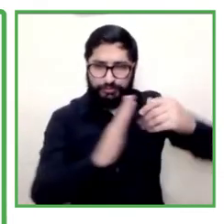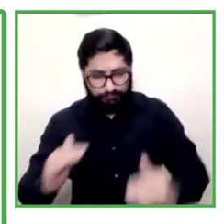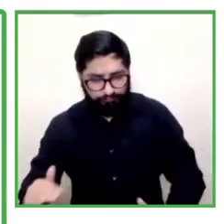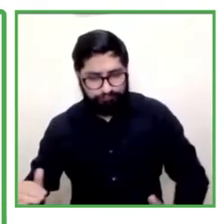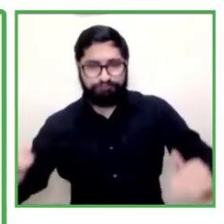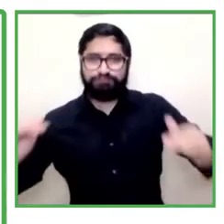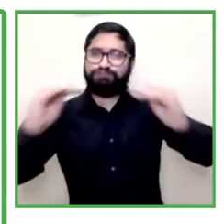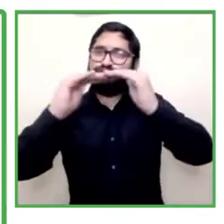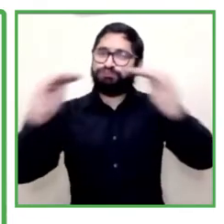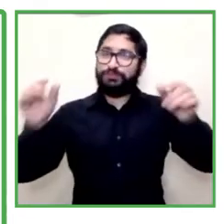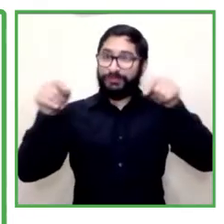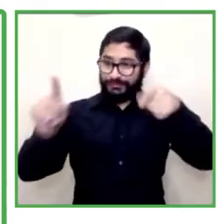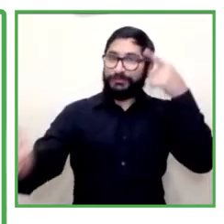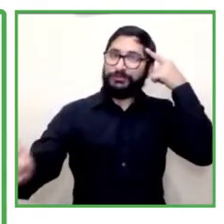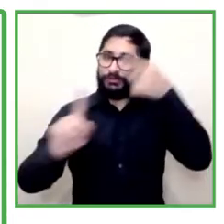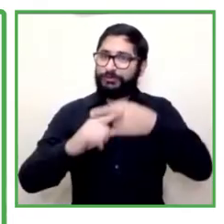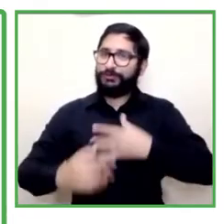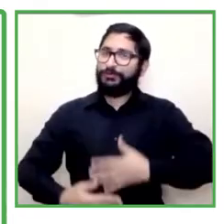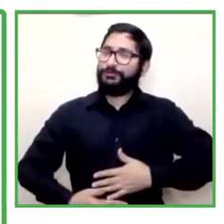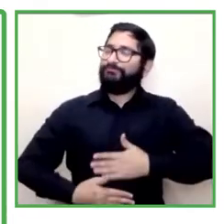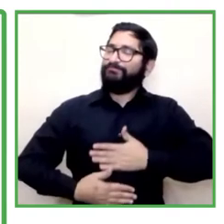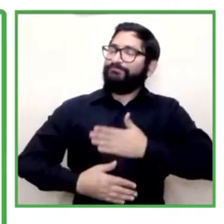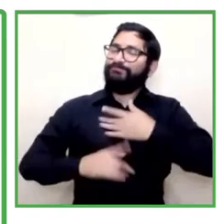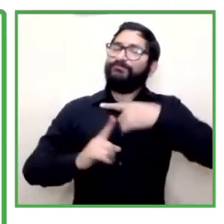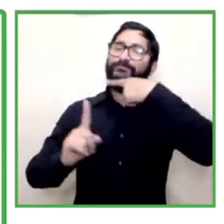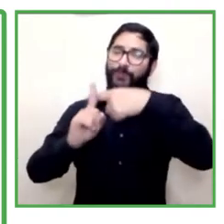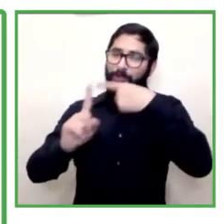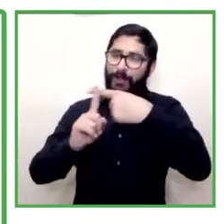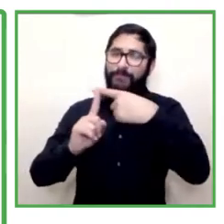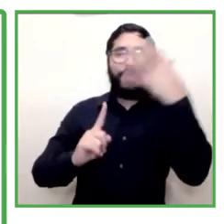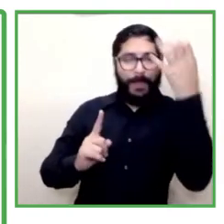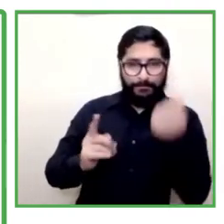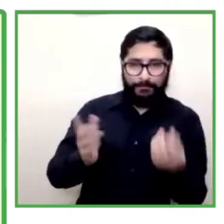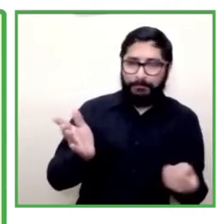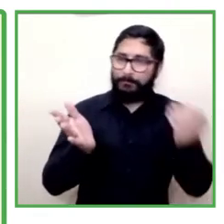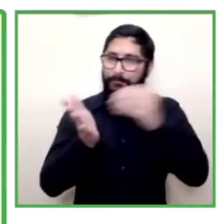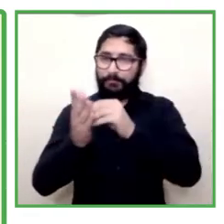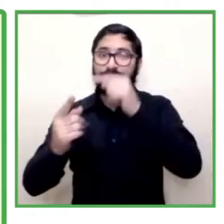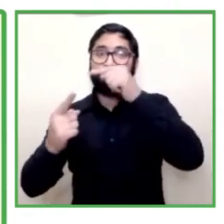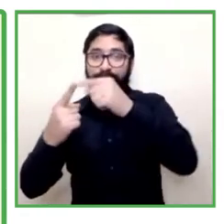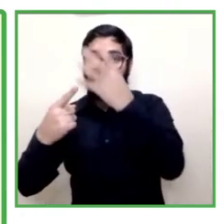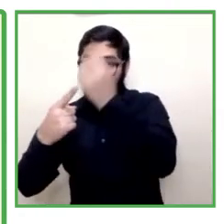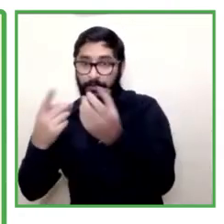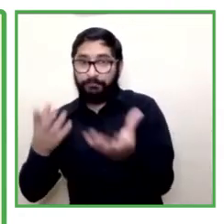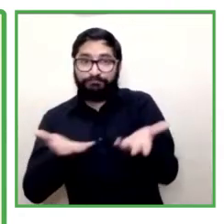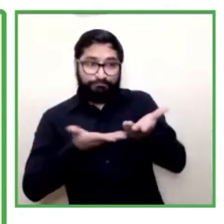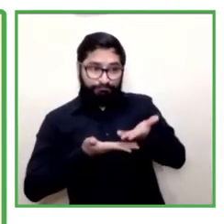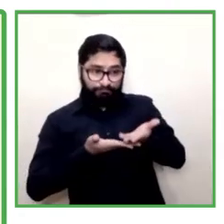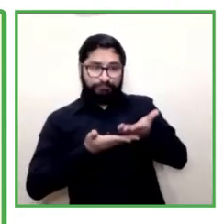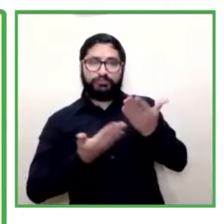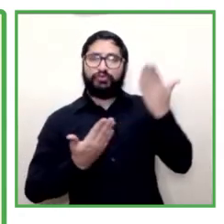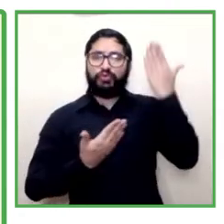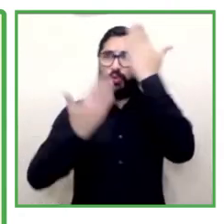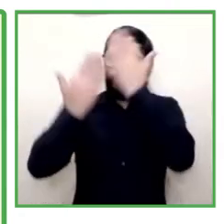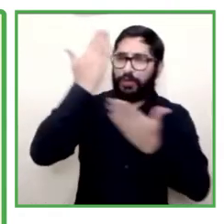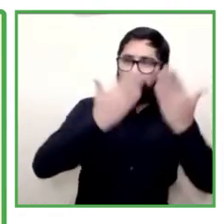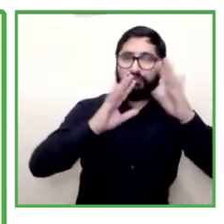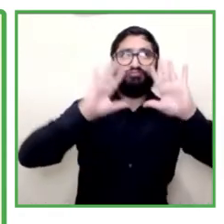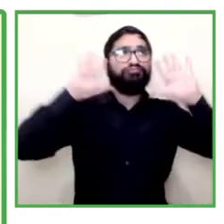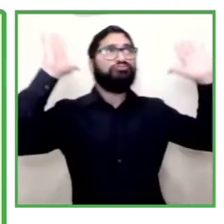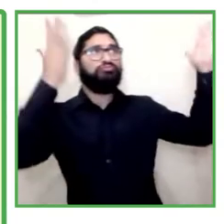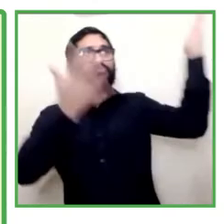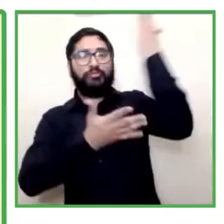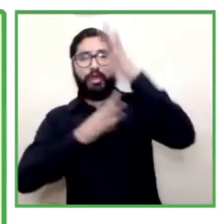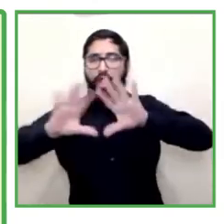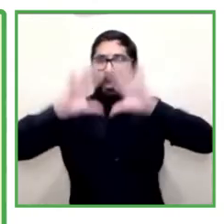development of mankind in society and we see other things like sustainability the taking care of the taking of so